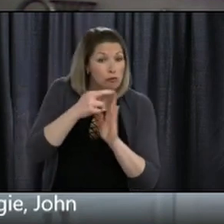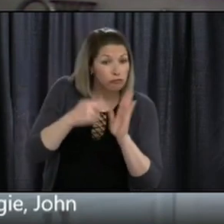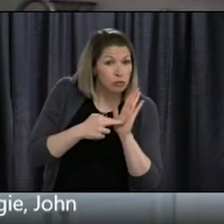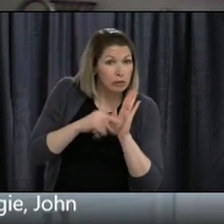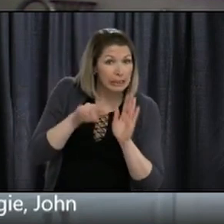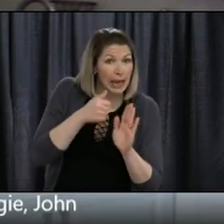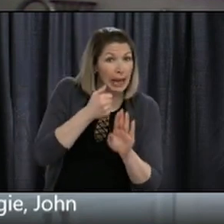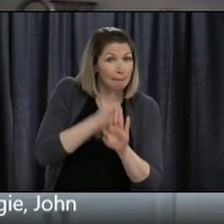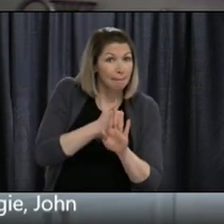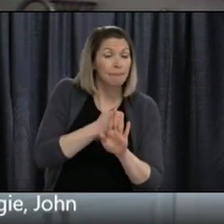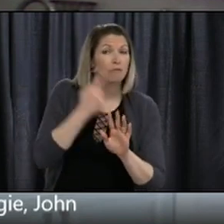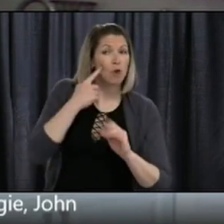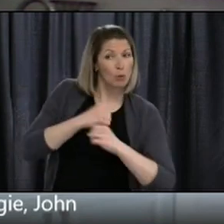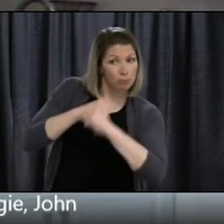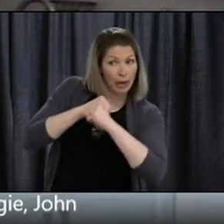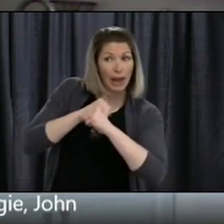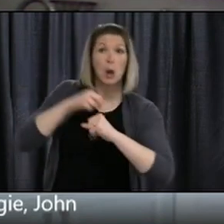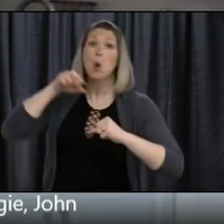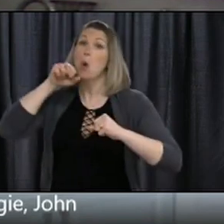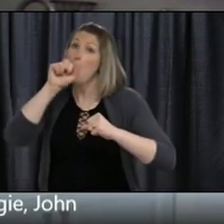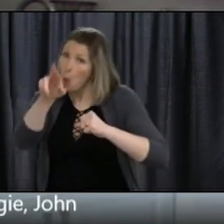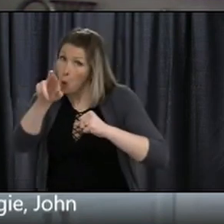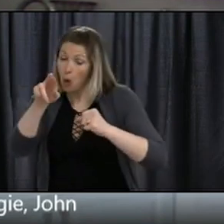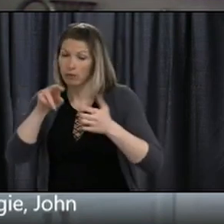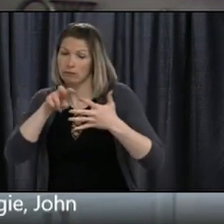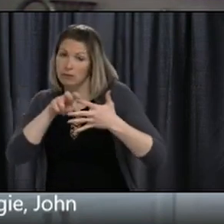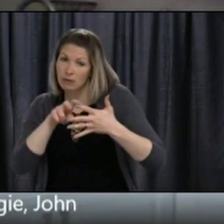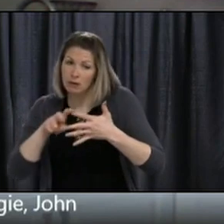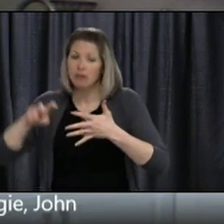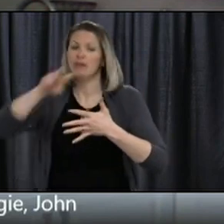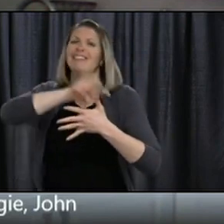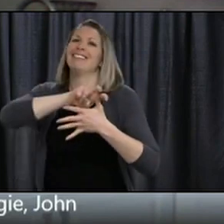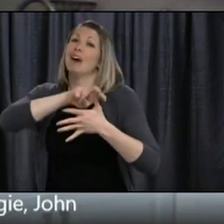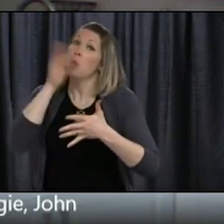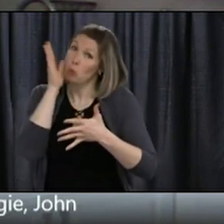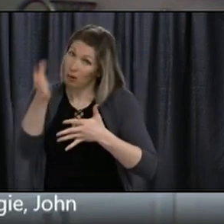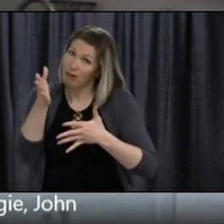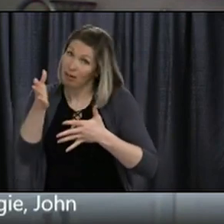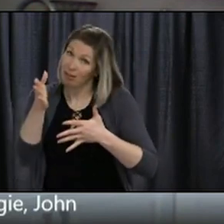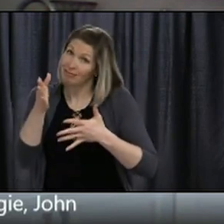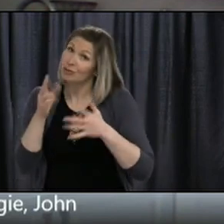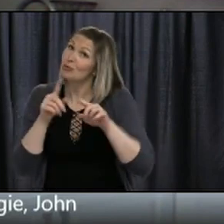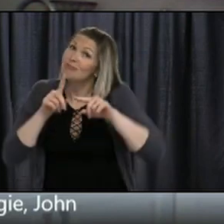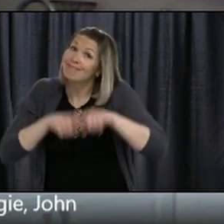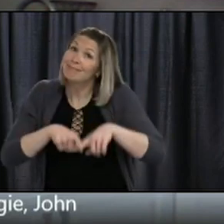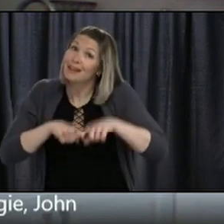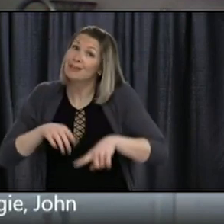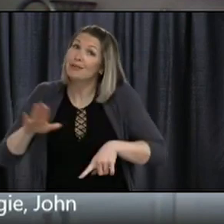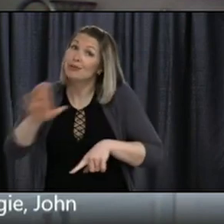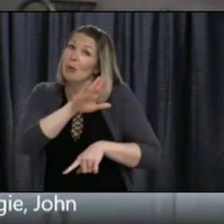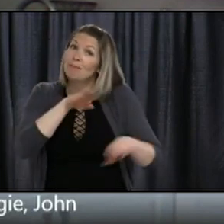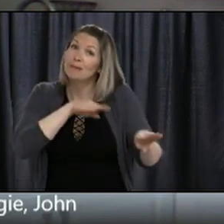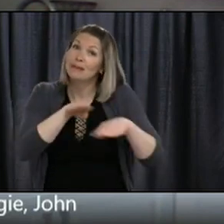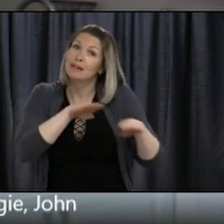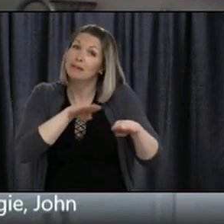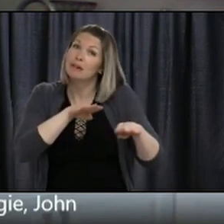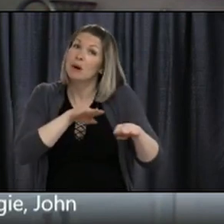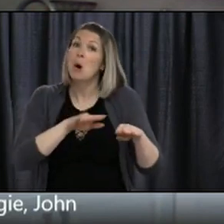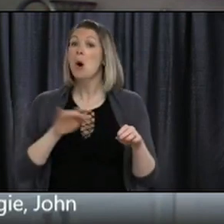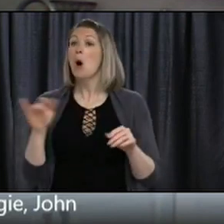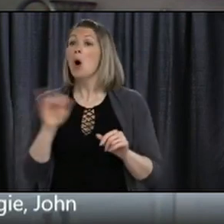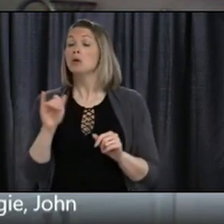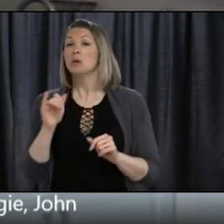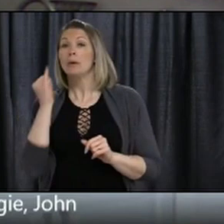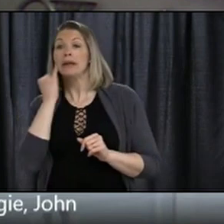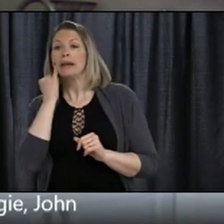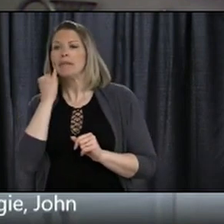where we were before. We will see more cases, and some of these people may be quite sick. It